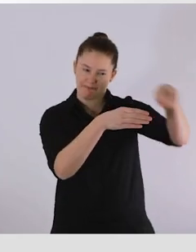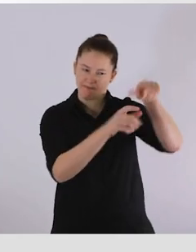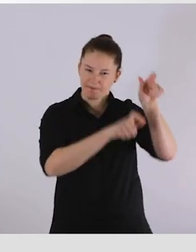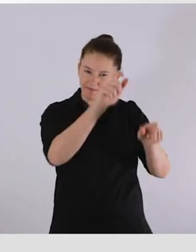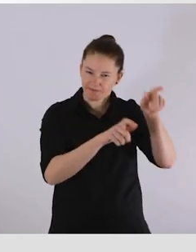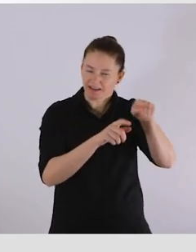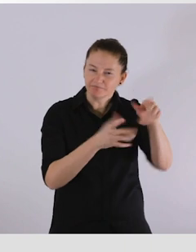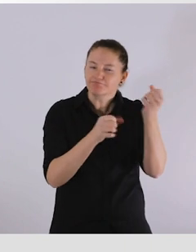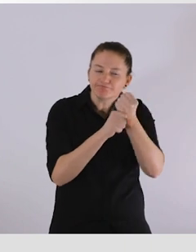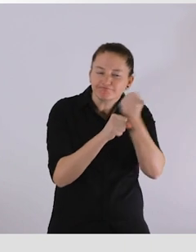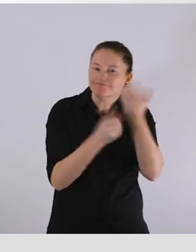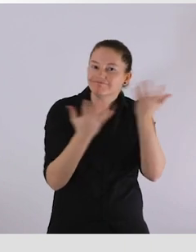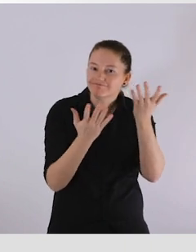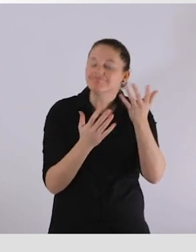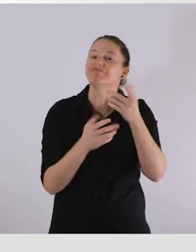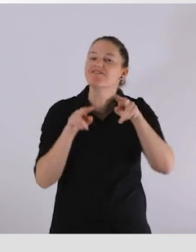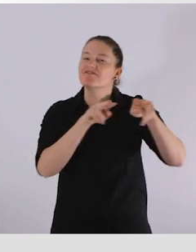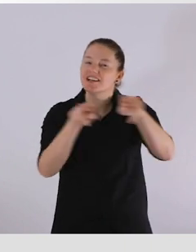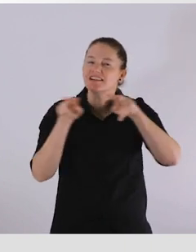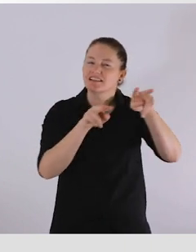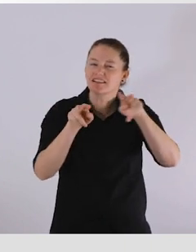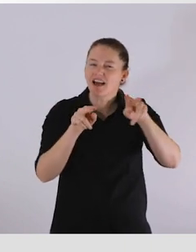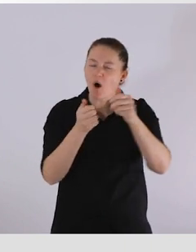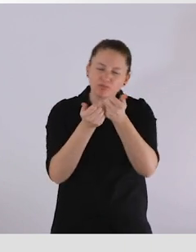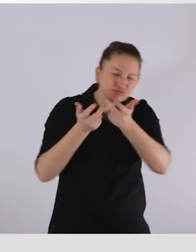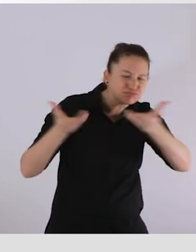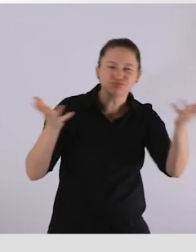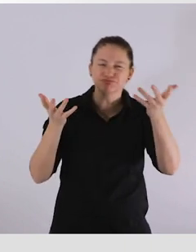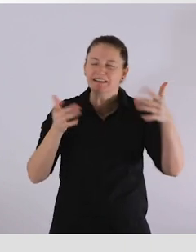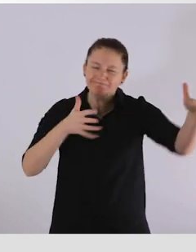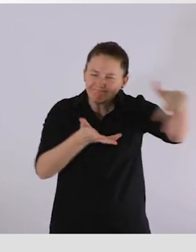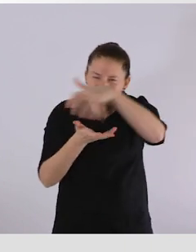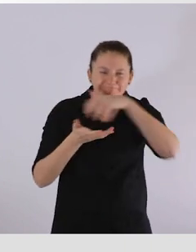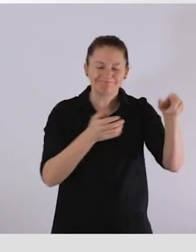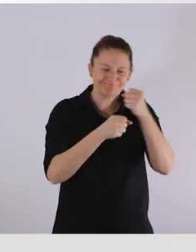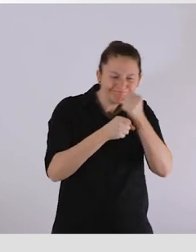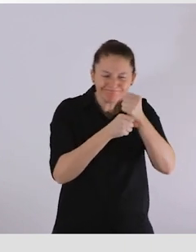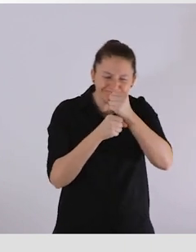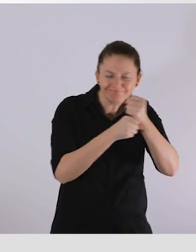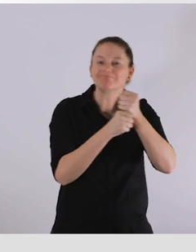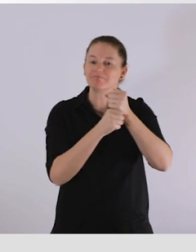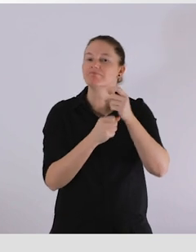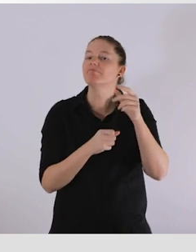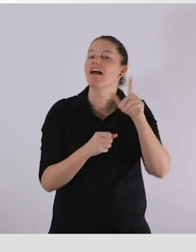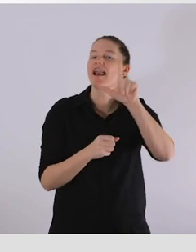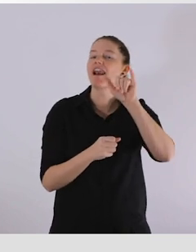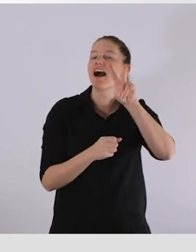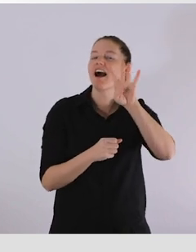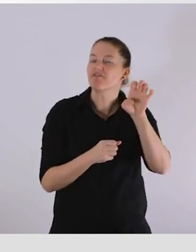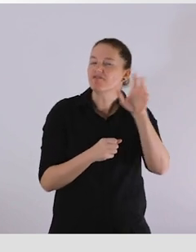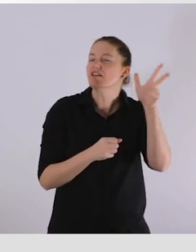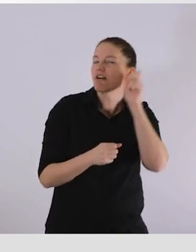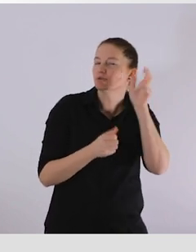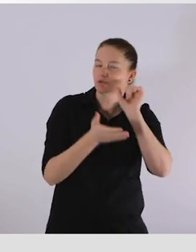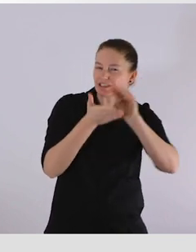available for all videos submitted to the Xero project team prior to the conference. This can be accessed through